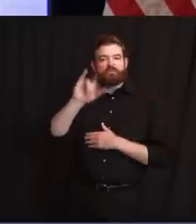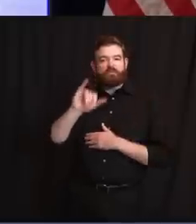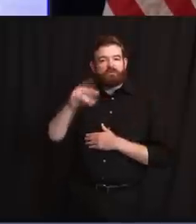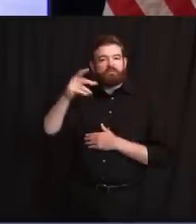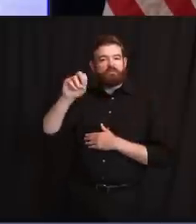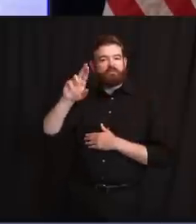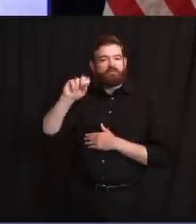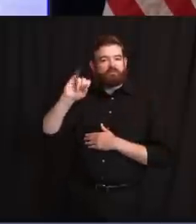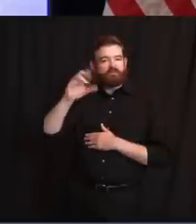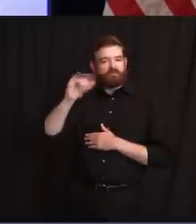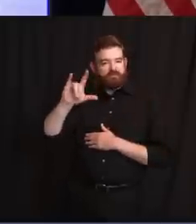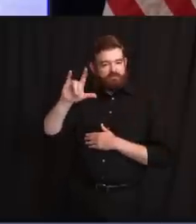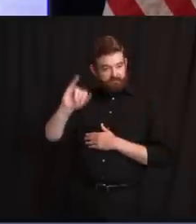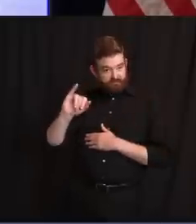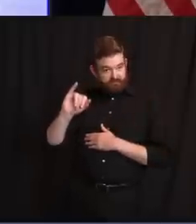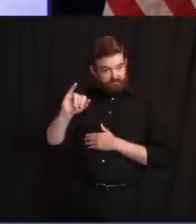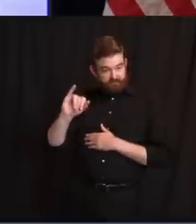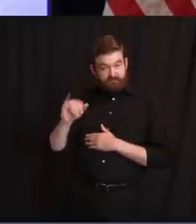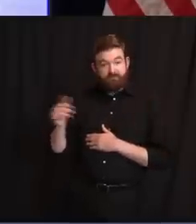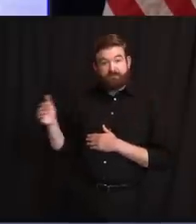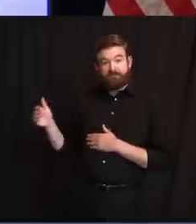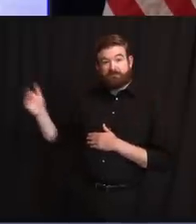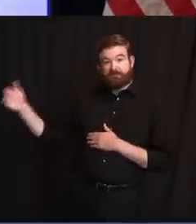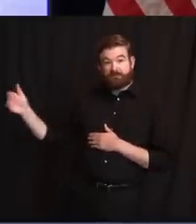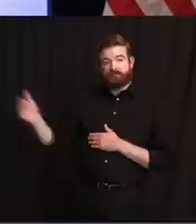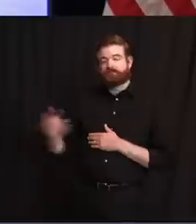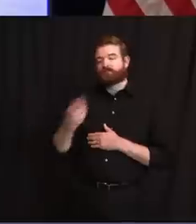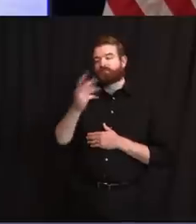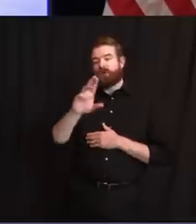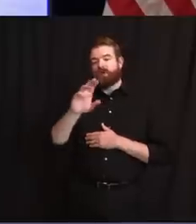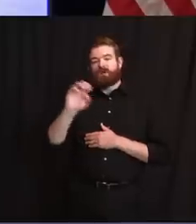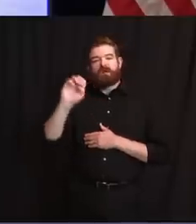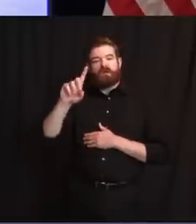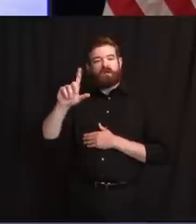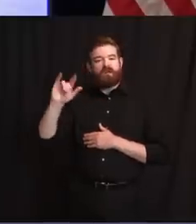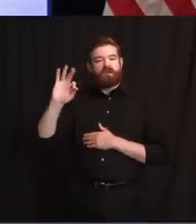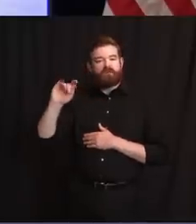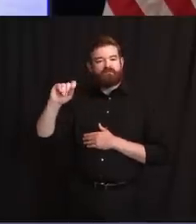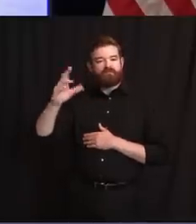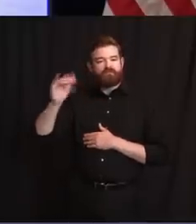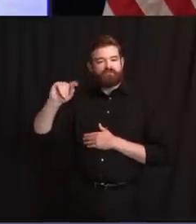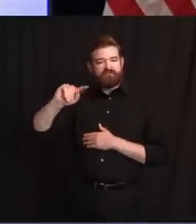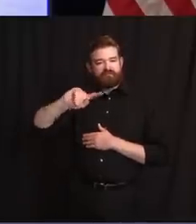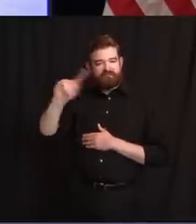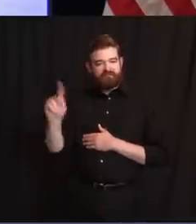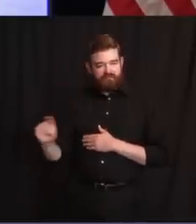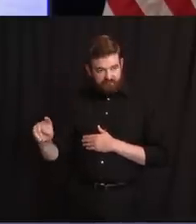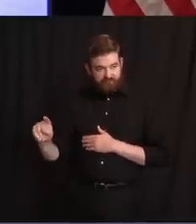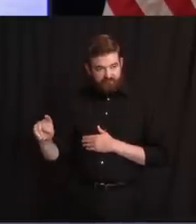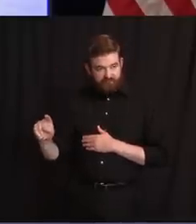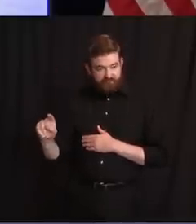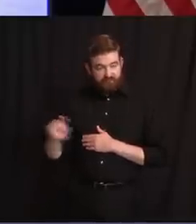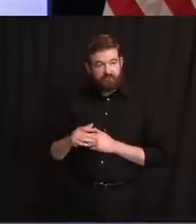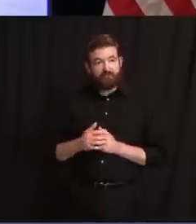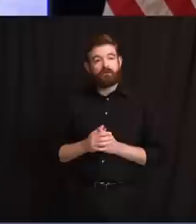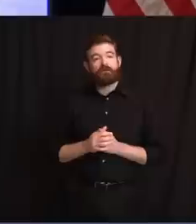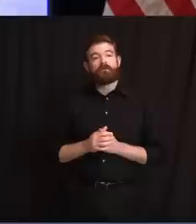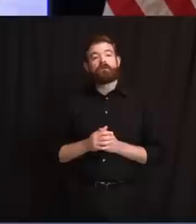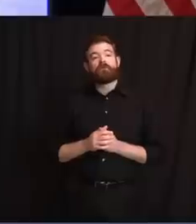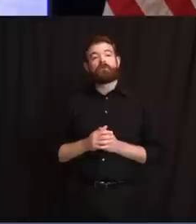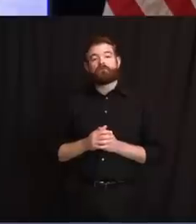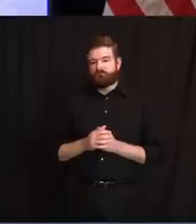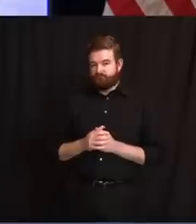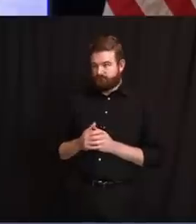another familiar face, the Department of Health's Communicable Disease Service Medical Director, Dr. Ed Lifshitz, honored to have you both here.